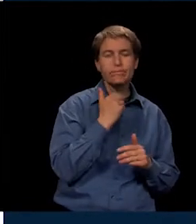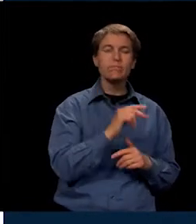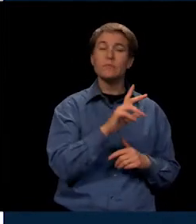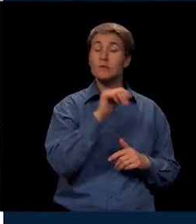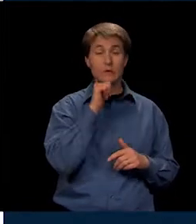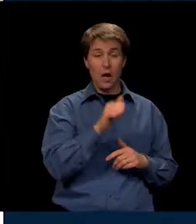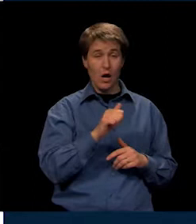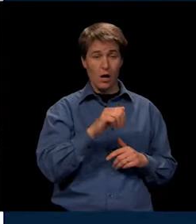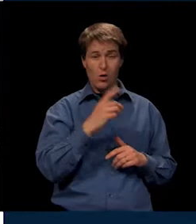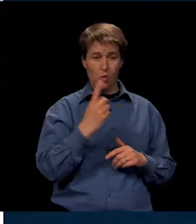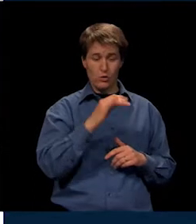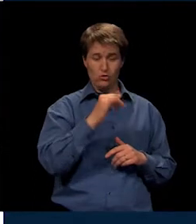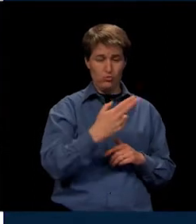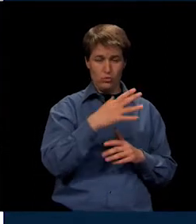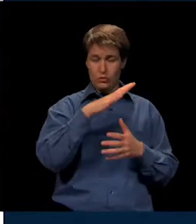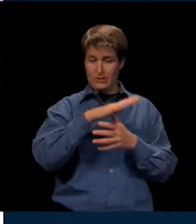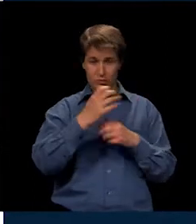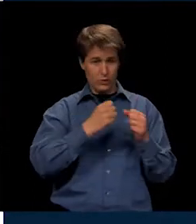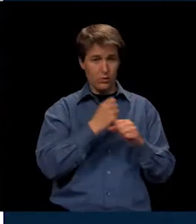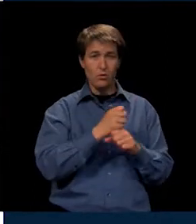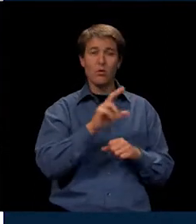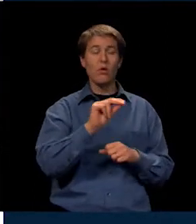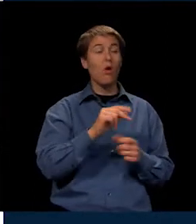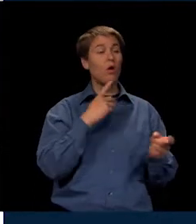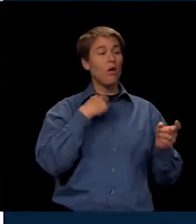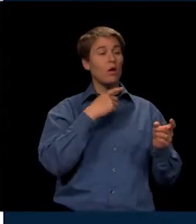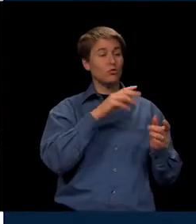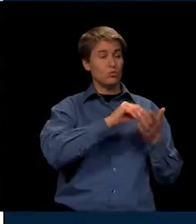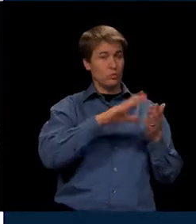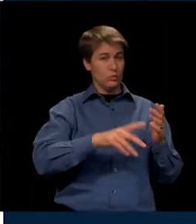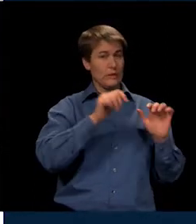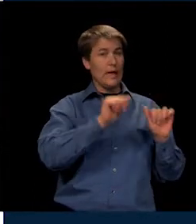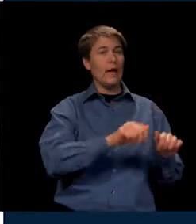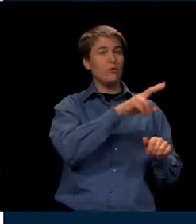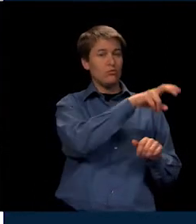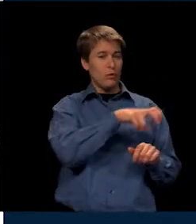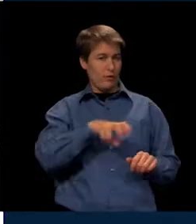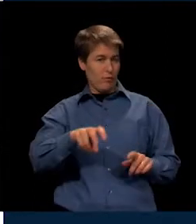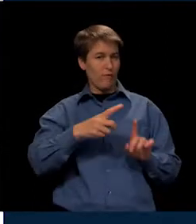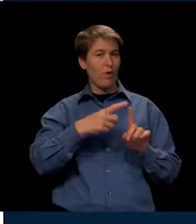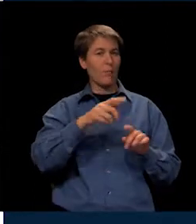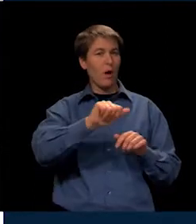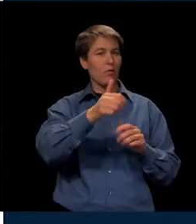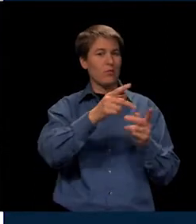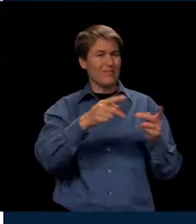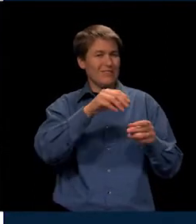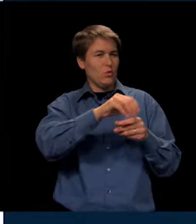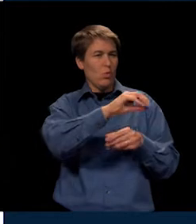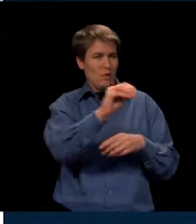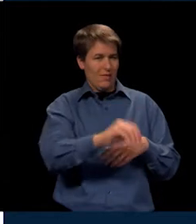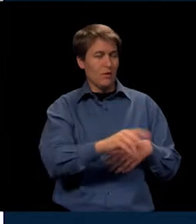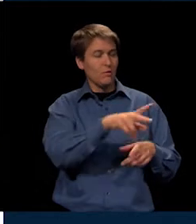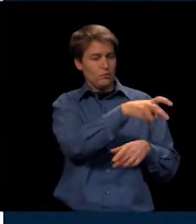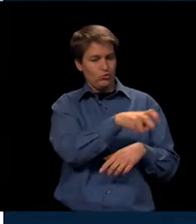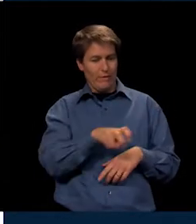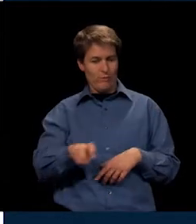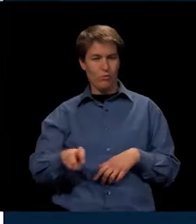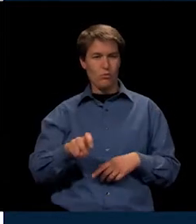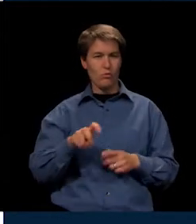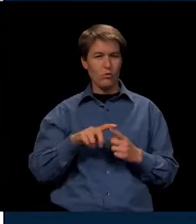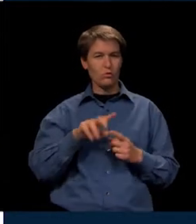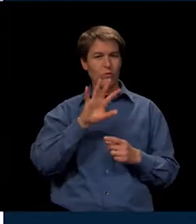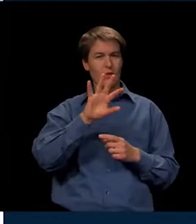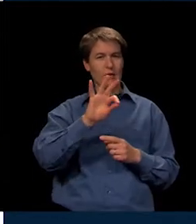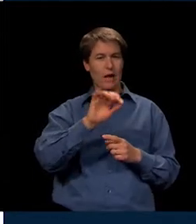year. Our 21st century programs are transfer programs, and they are for a comprehensive opportunity that 9-12 year.